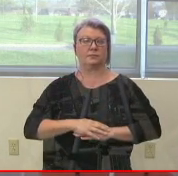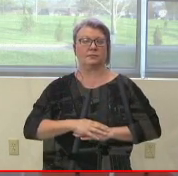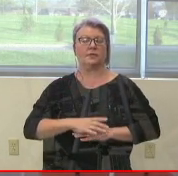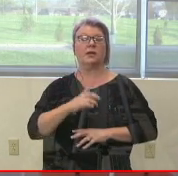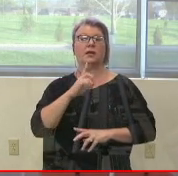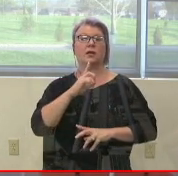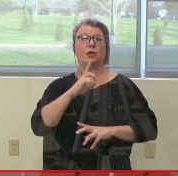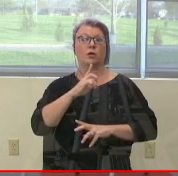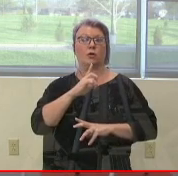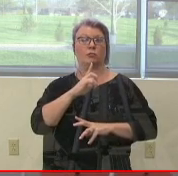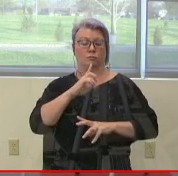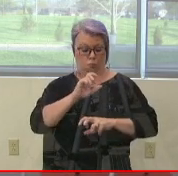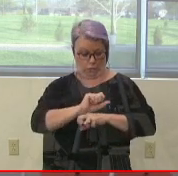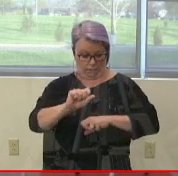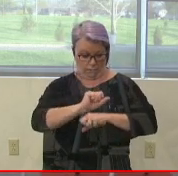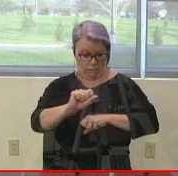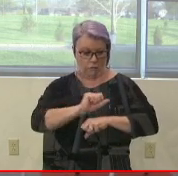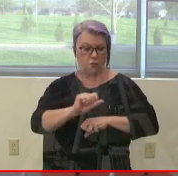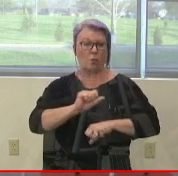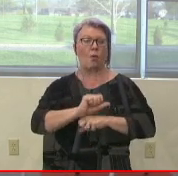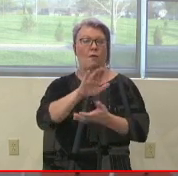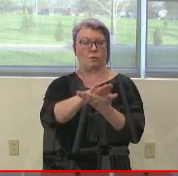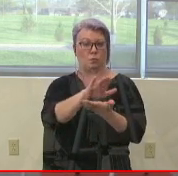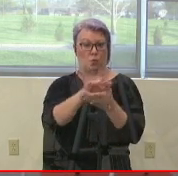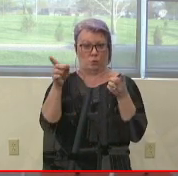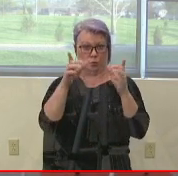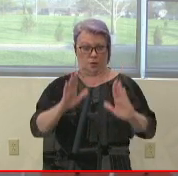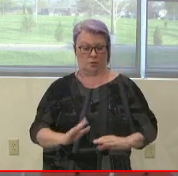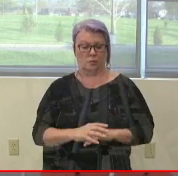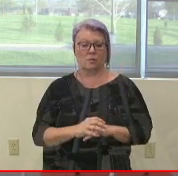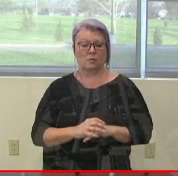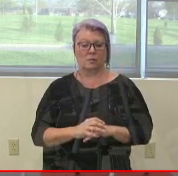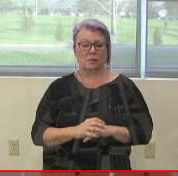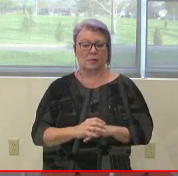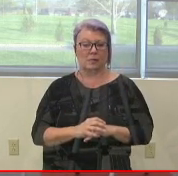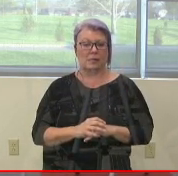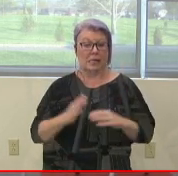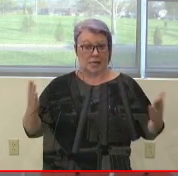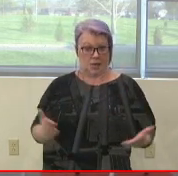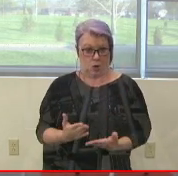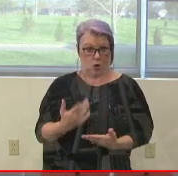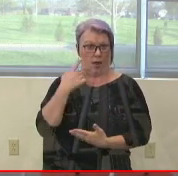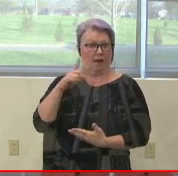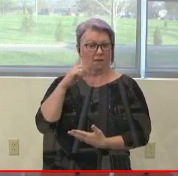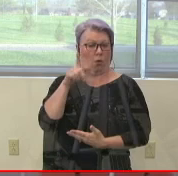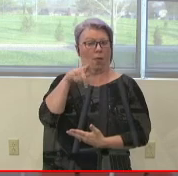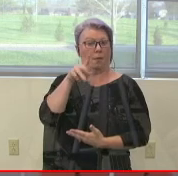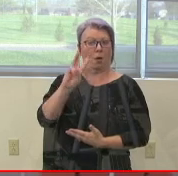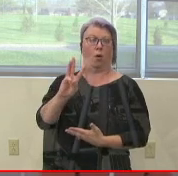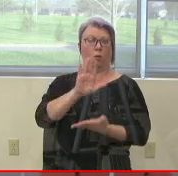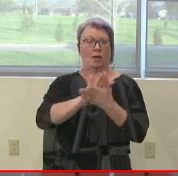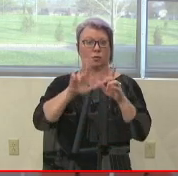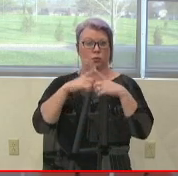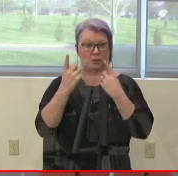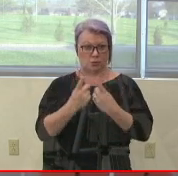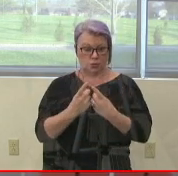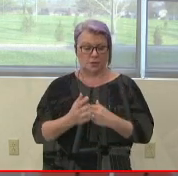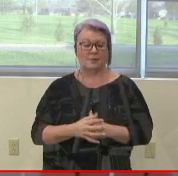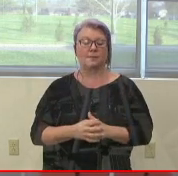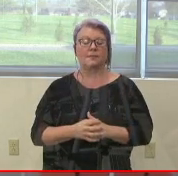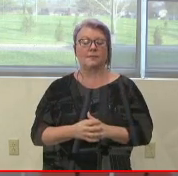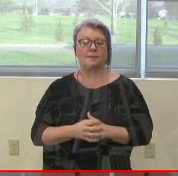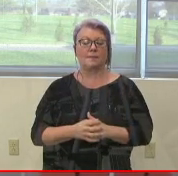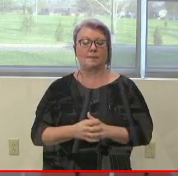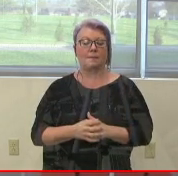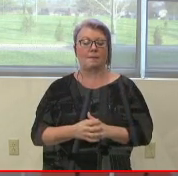director in and for the Parkway school district, county